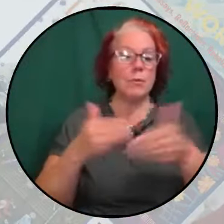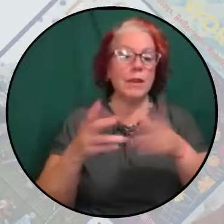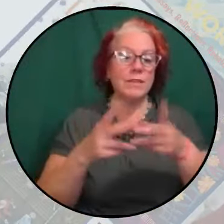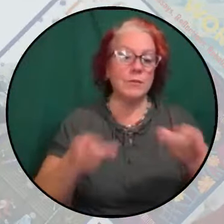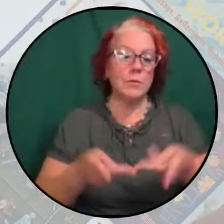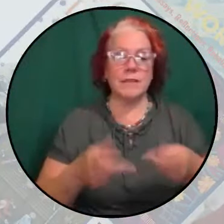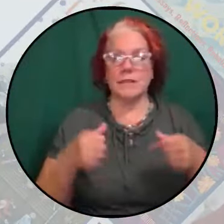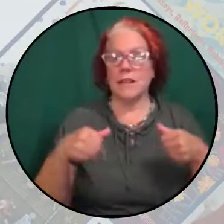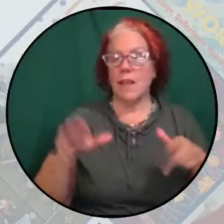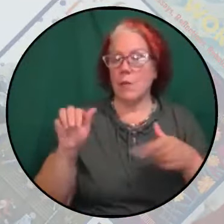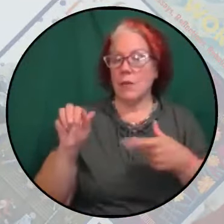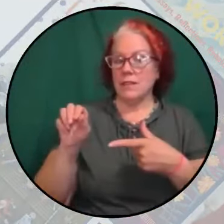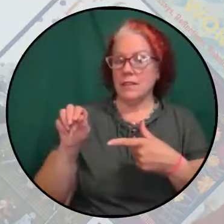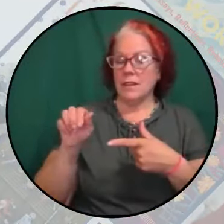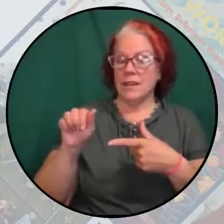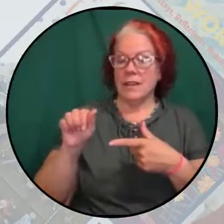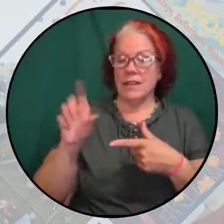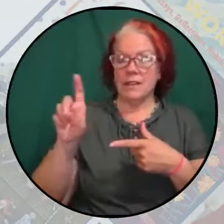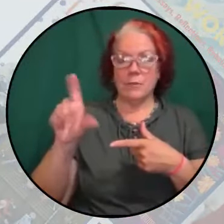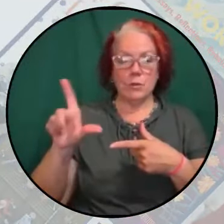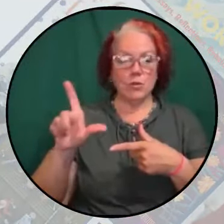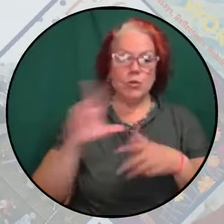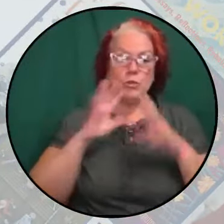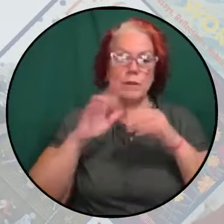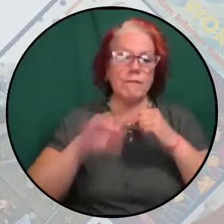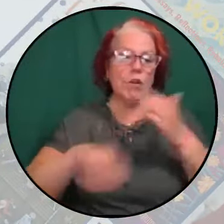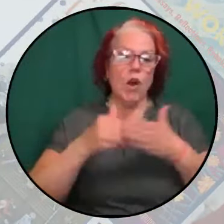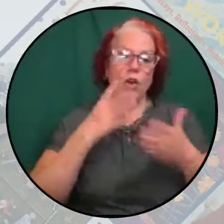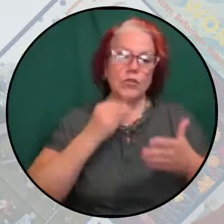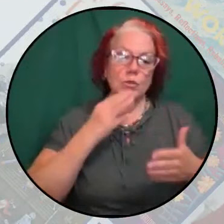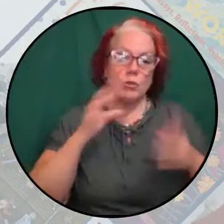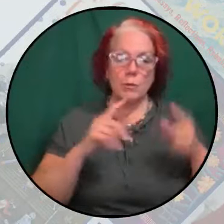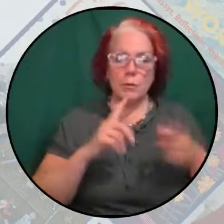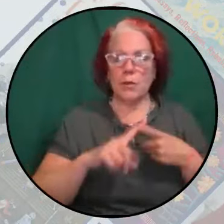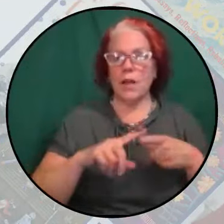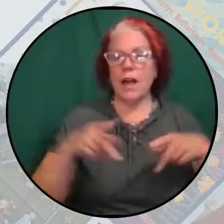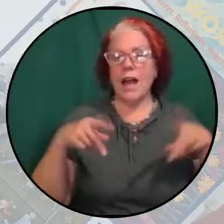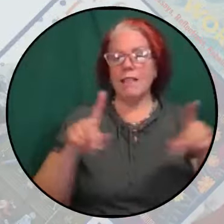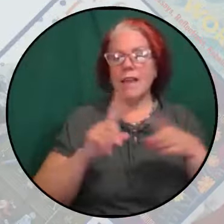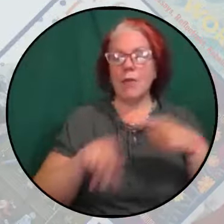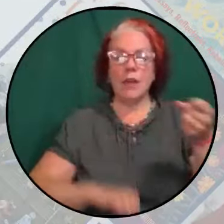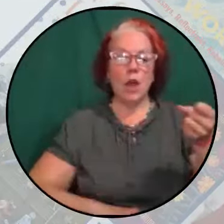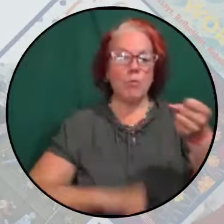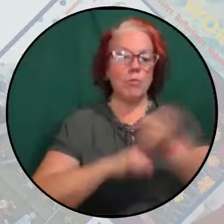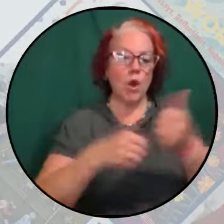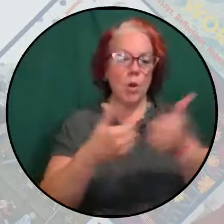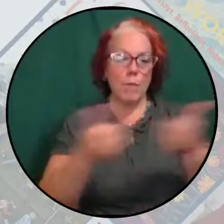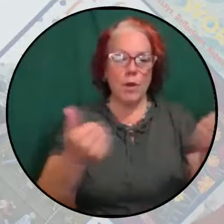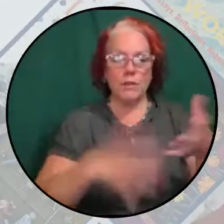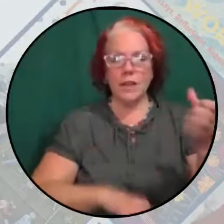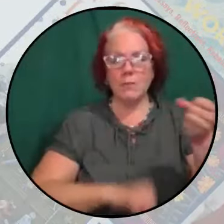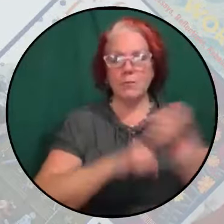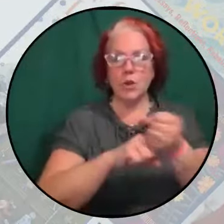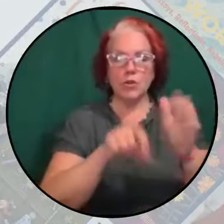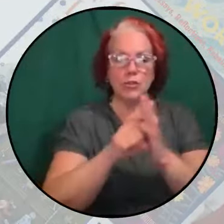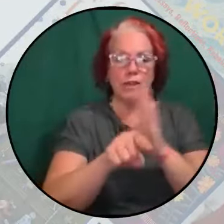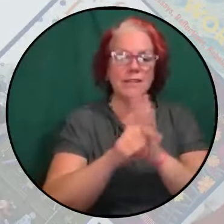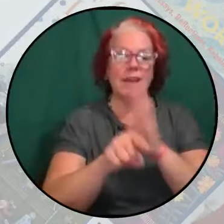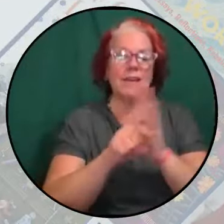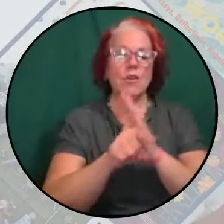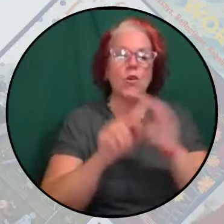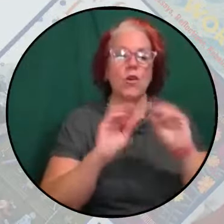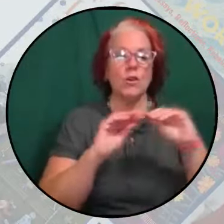a pro-apartheid, pro-genocide organization to present itself as a civil rights organization